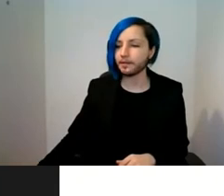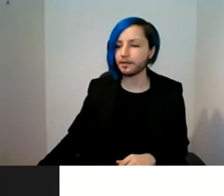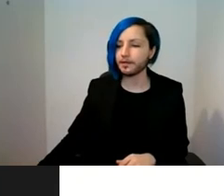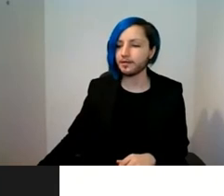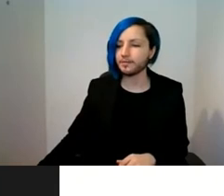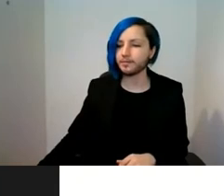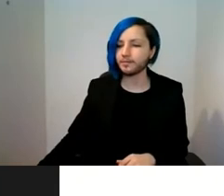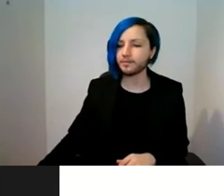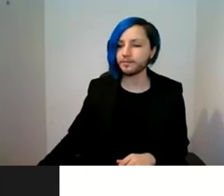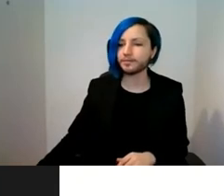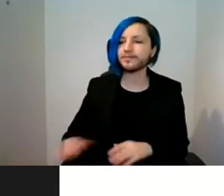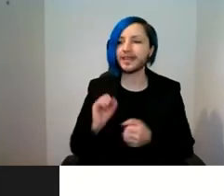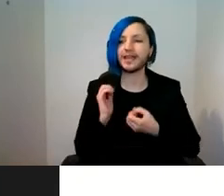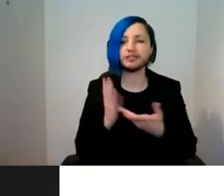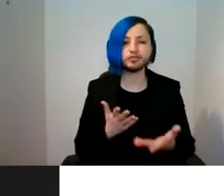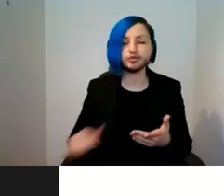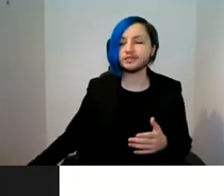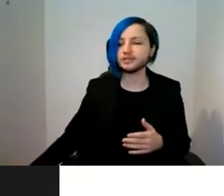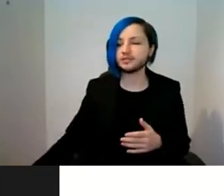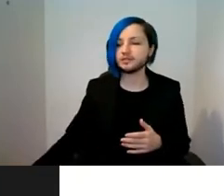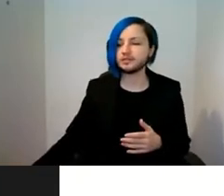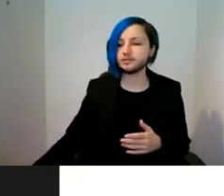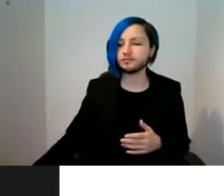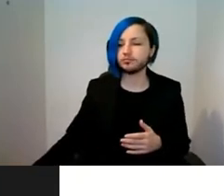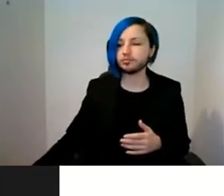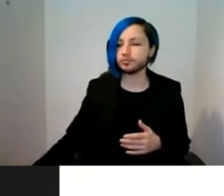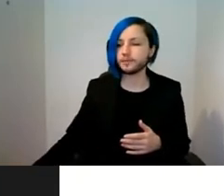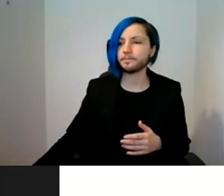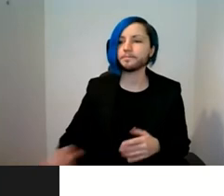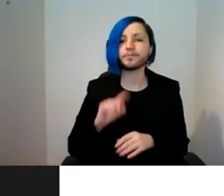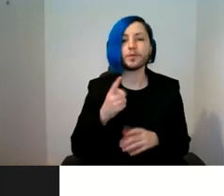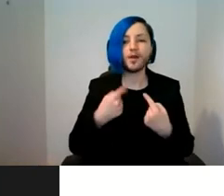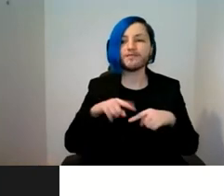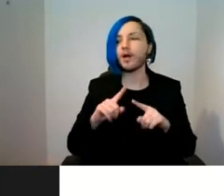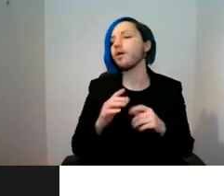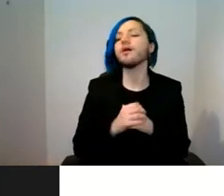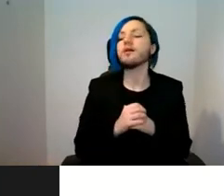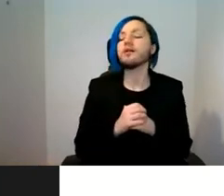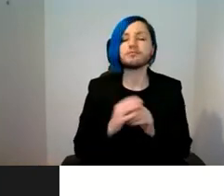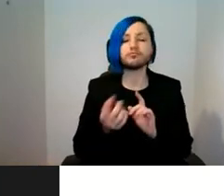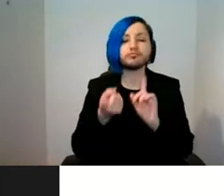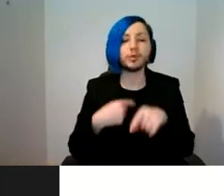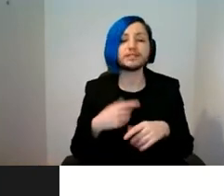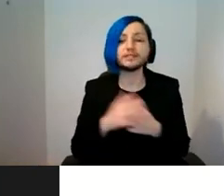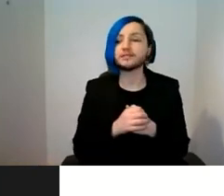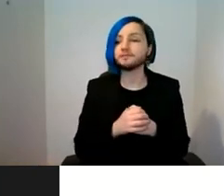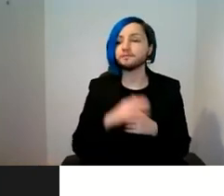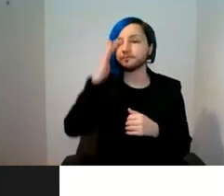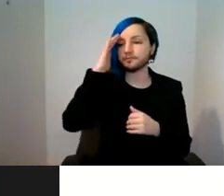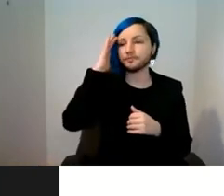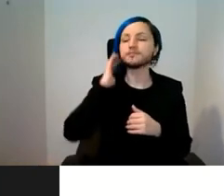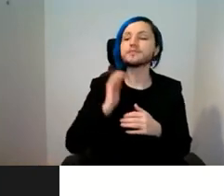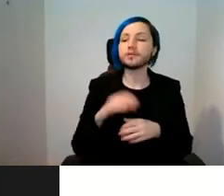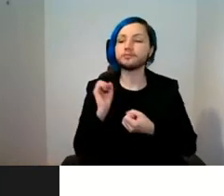model or better decision-making model. And it's presented by Stephen McConaughey, who's been already introduced, and Tom Ansel.